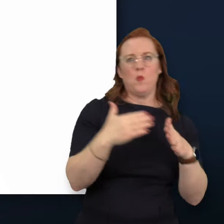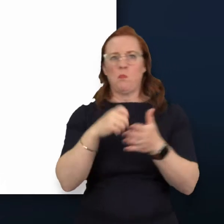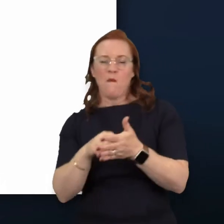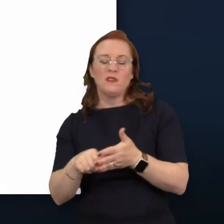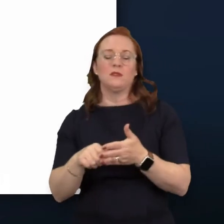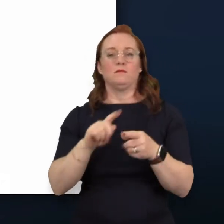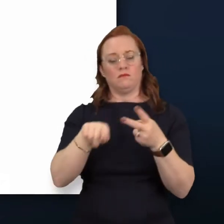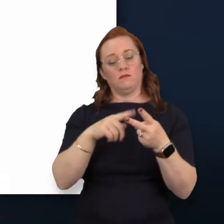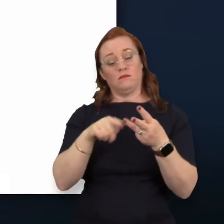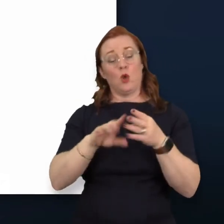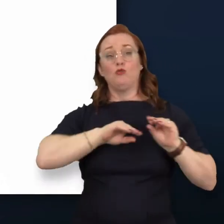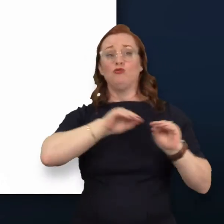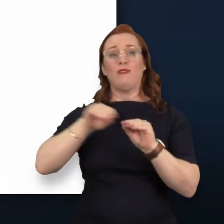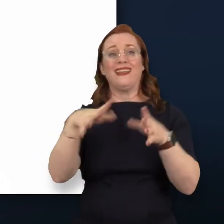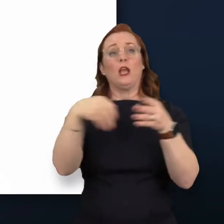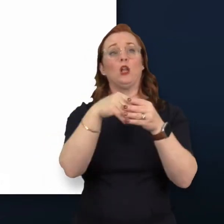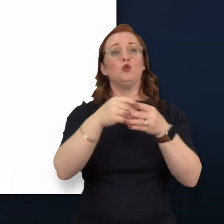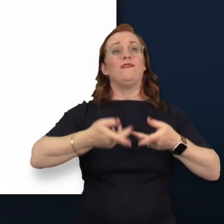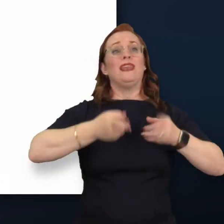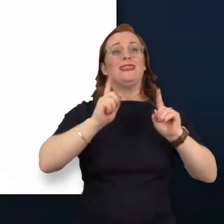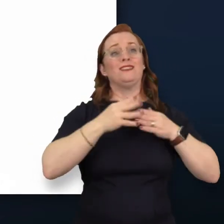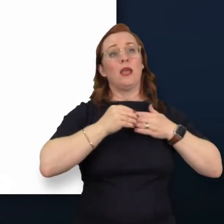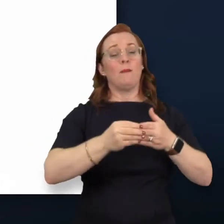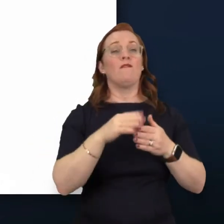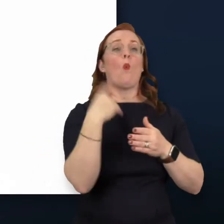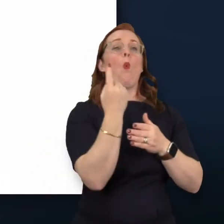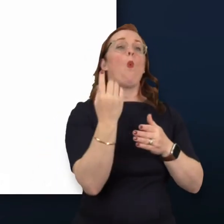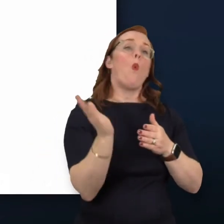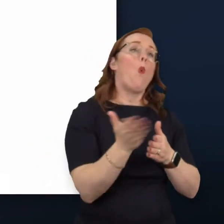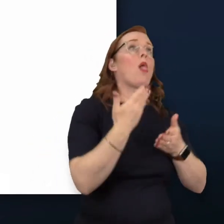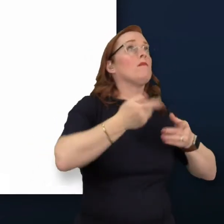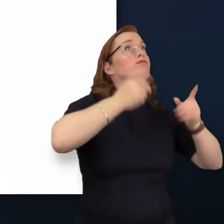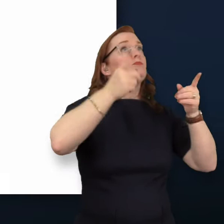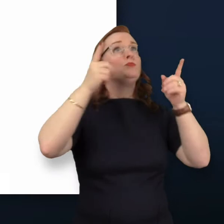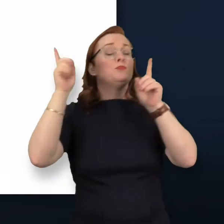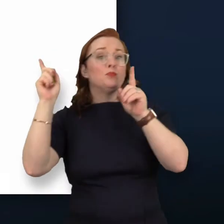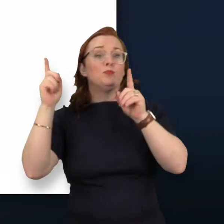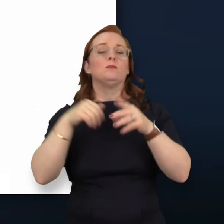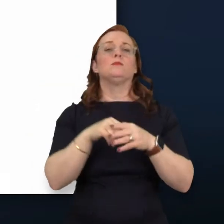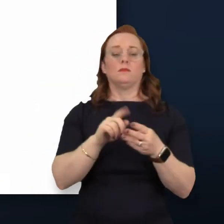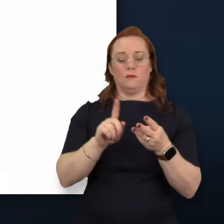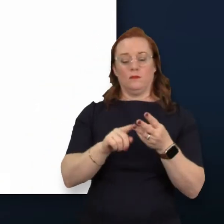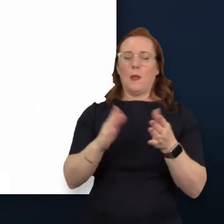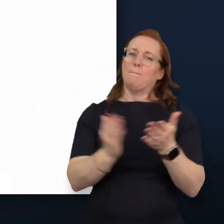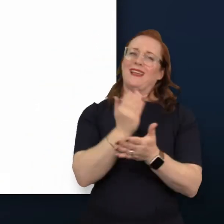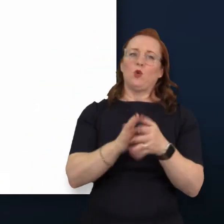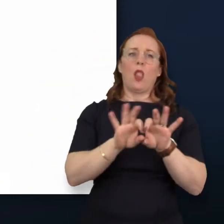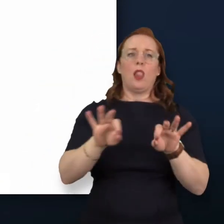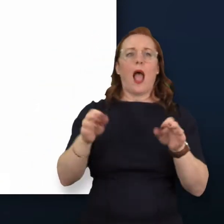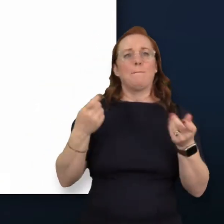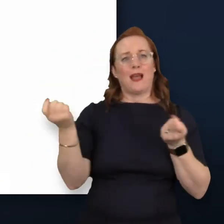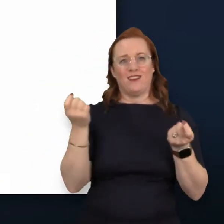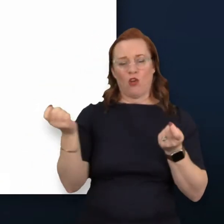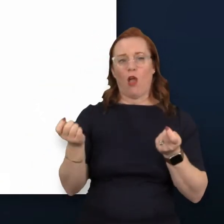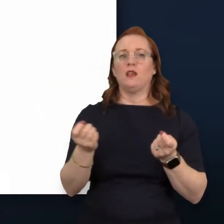in inclusive leadership for all of our managers and heads of department and directors. Ensuring line managers have